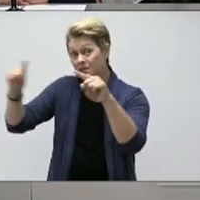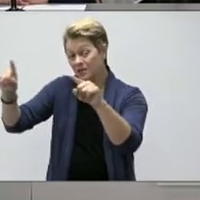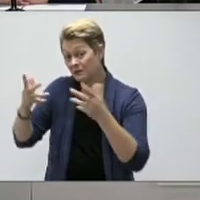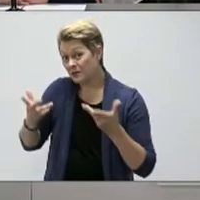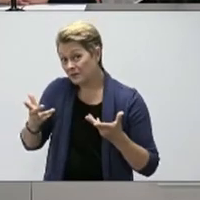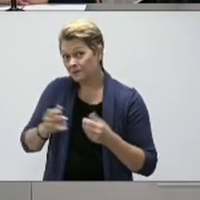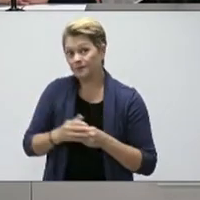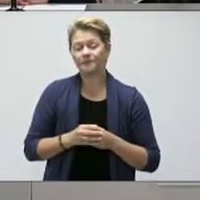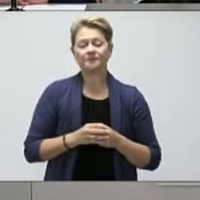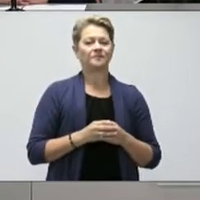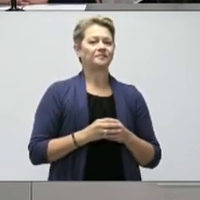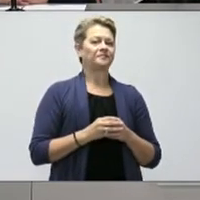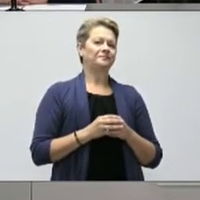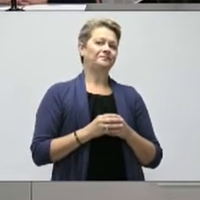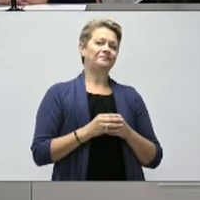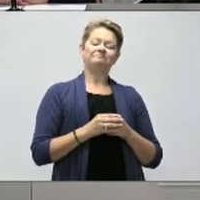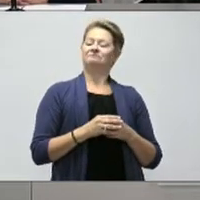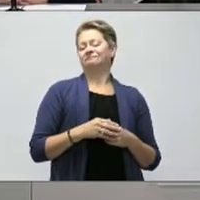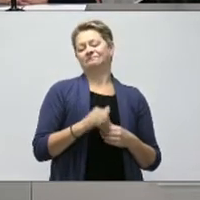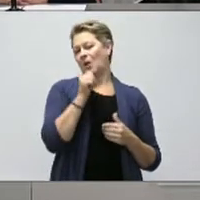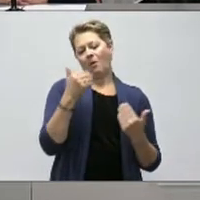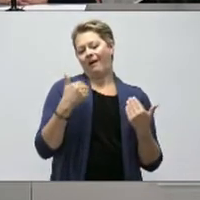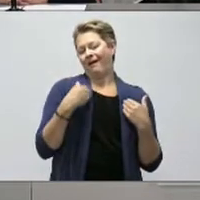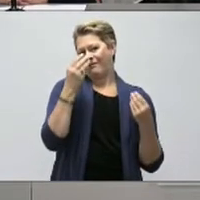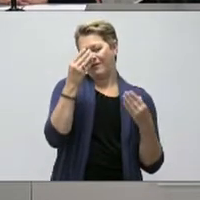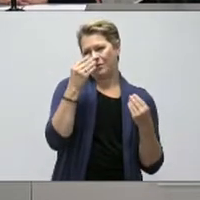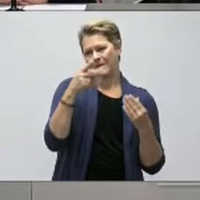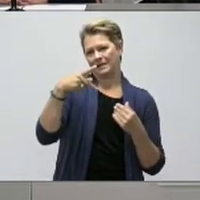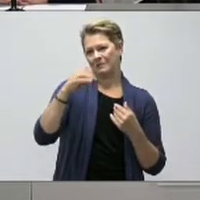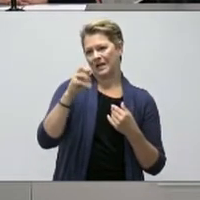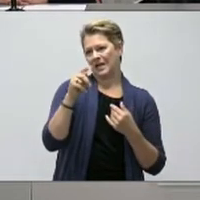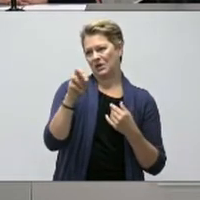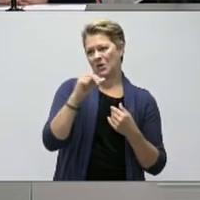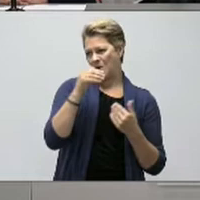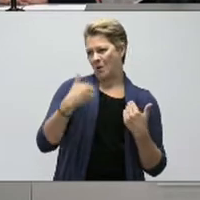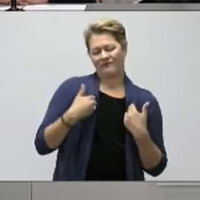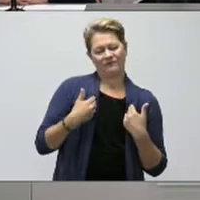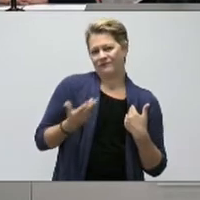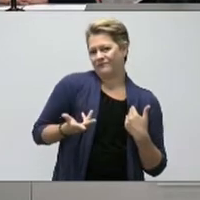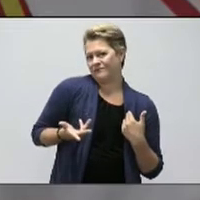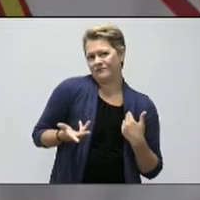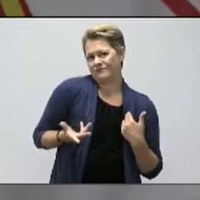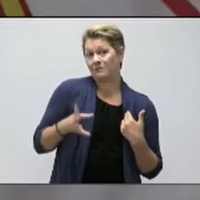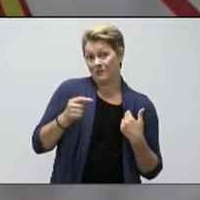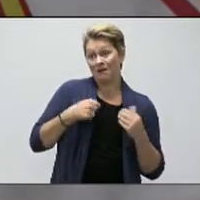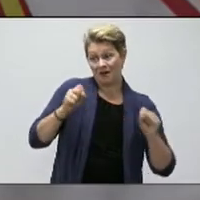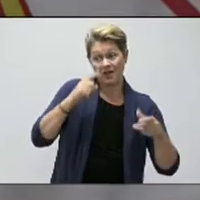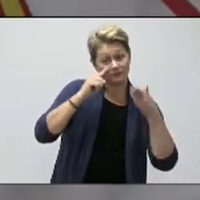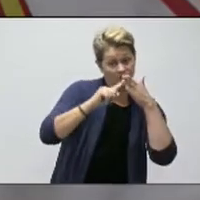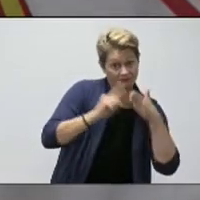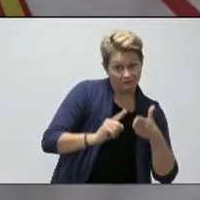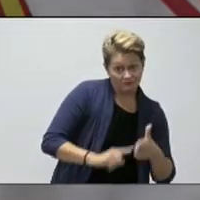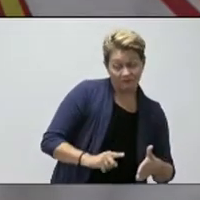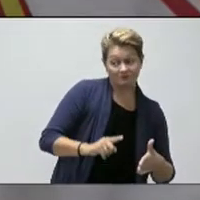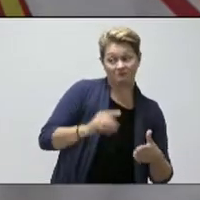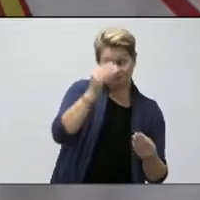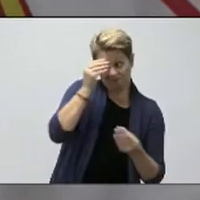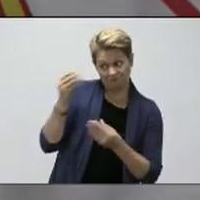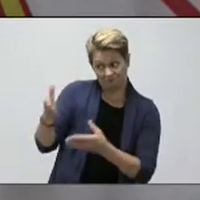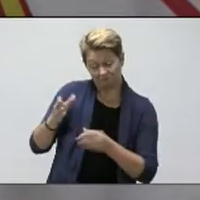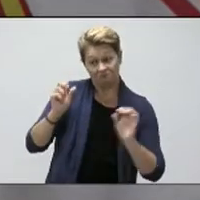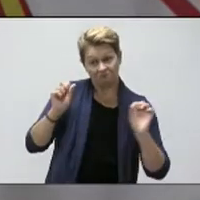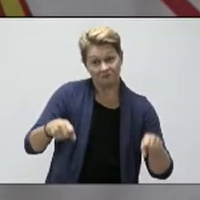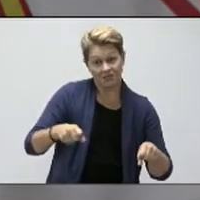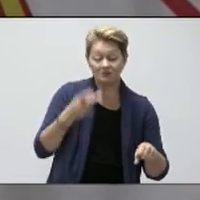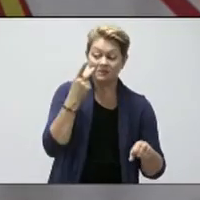I don't have that information, Peter, but we can certainly look into it for you and see if that information is